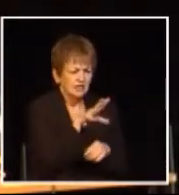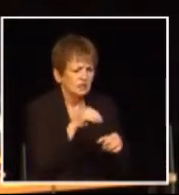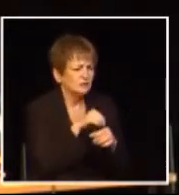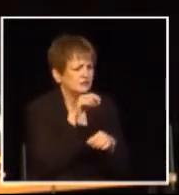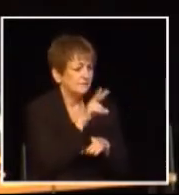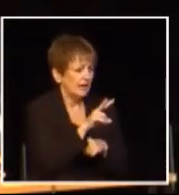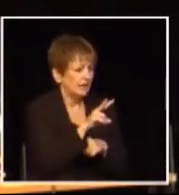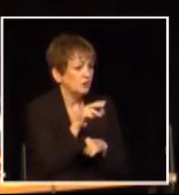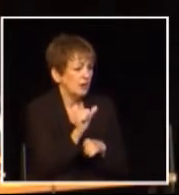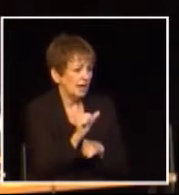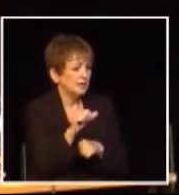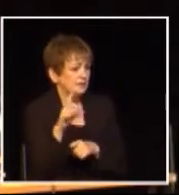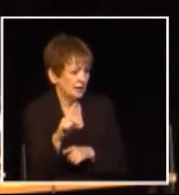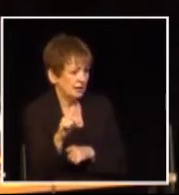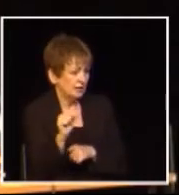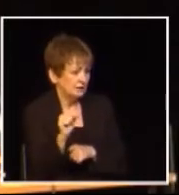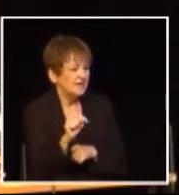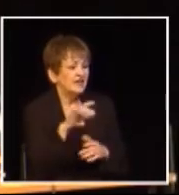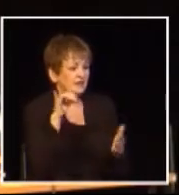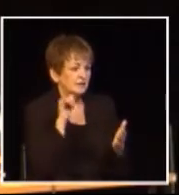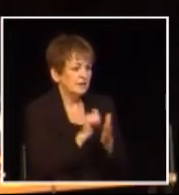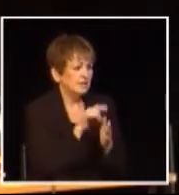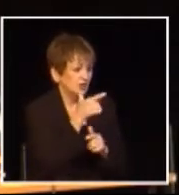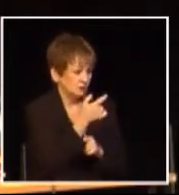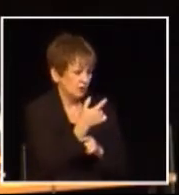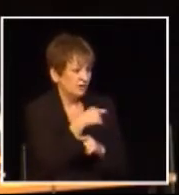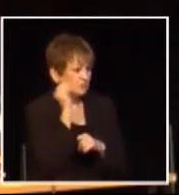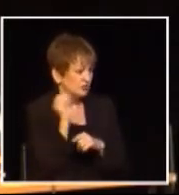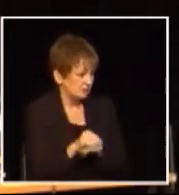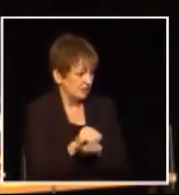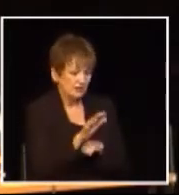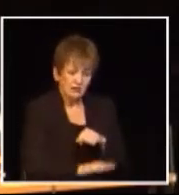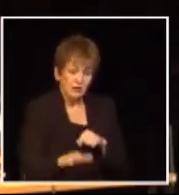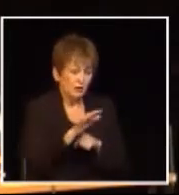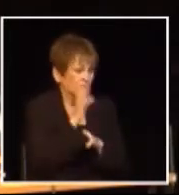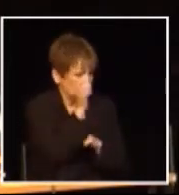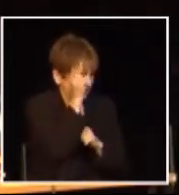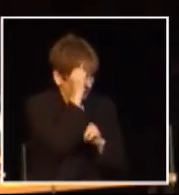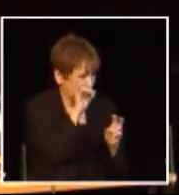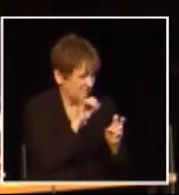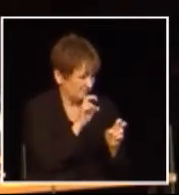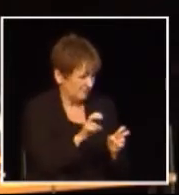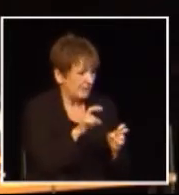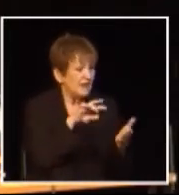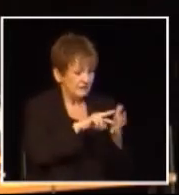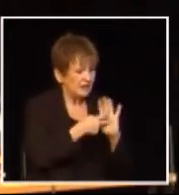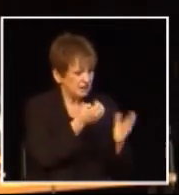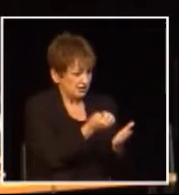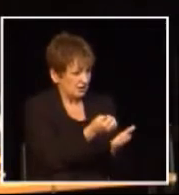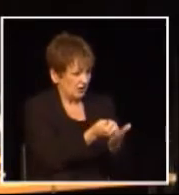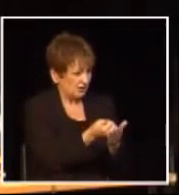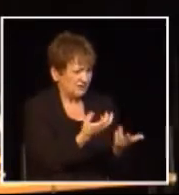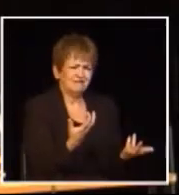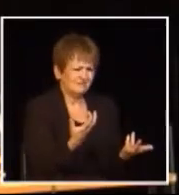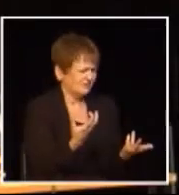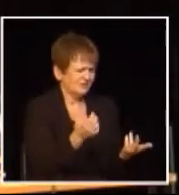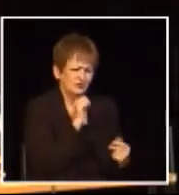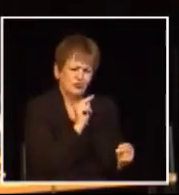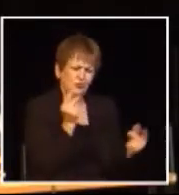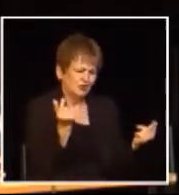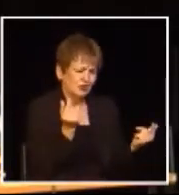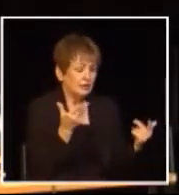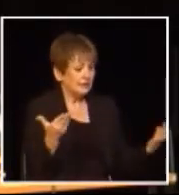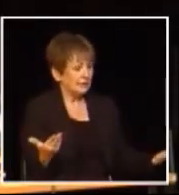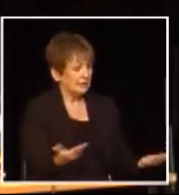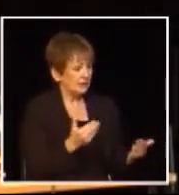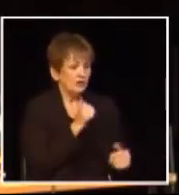which includes the VAT which is now averaging 21% throughout Europe so that's how good the economists have